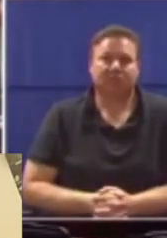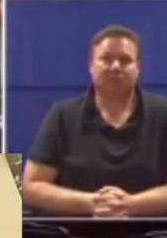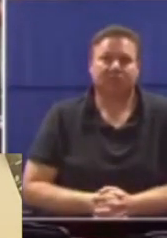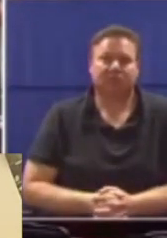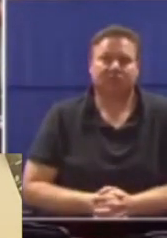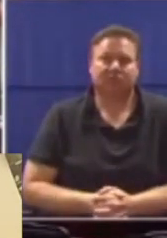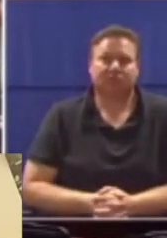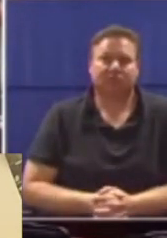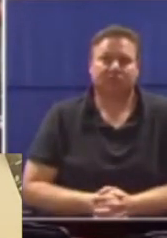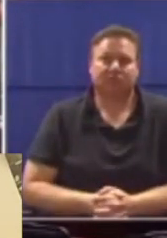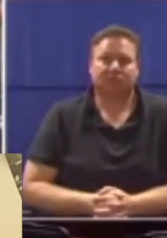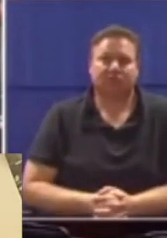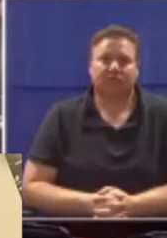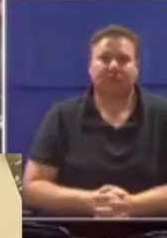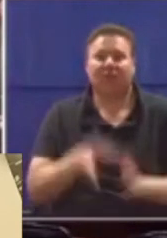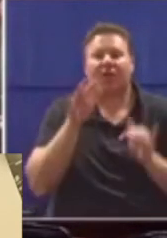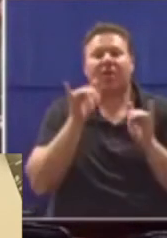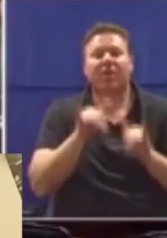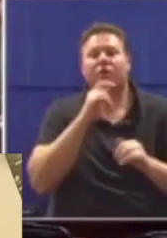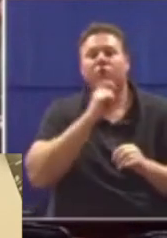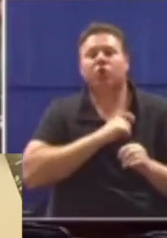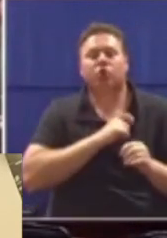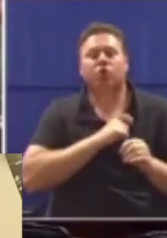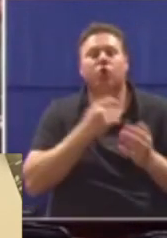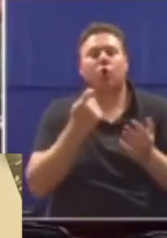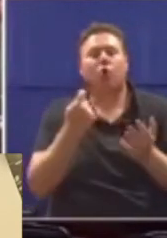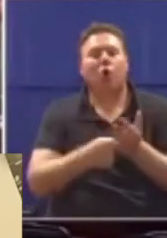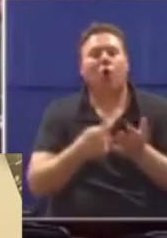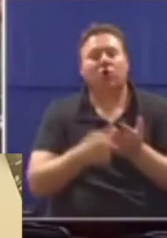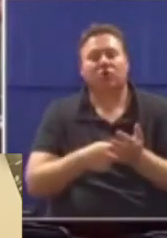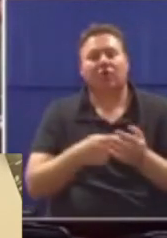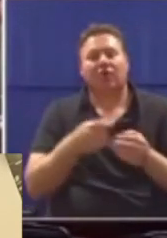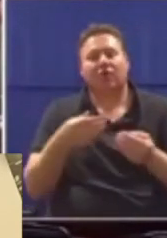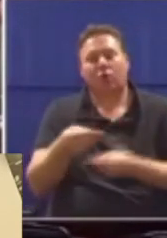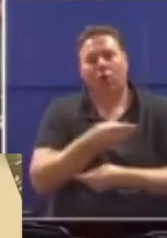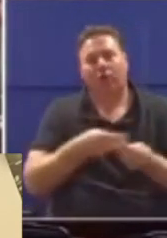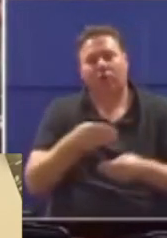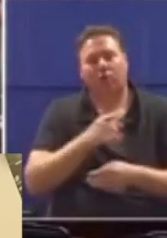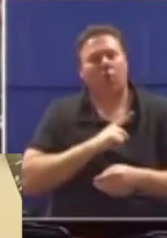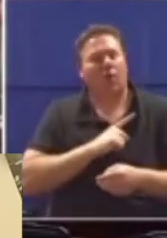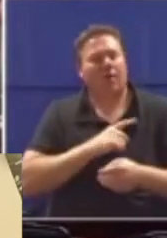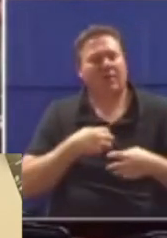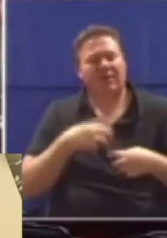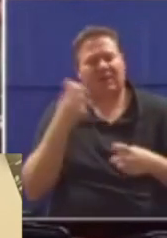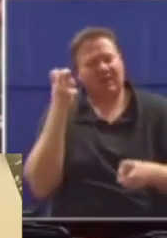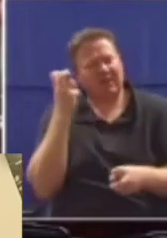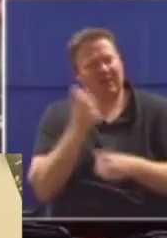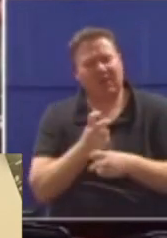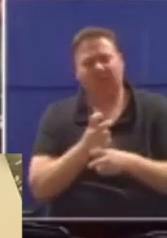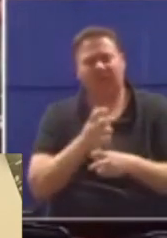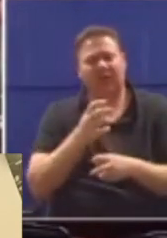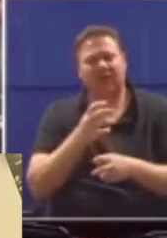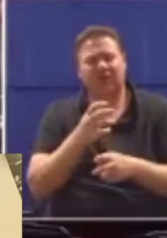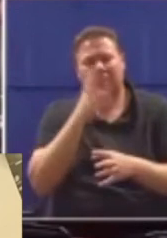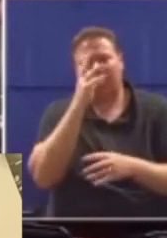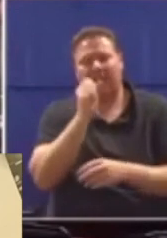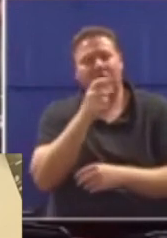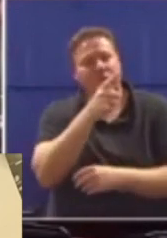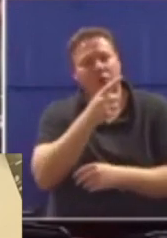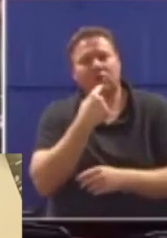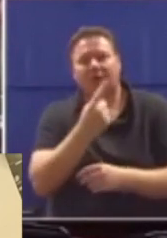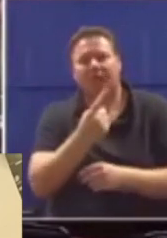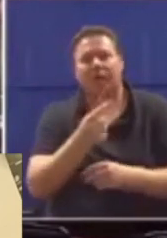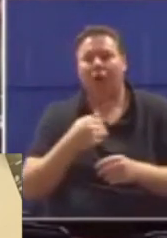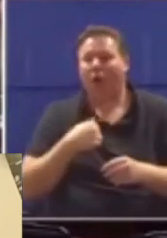That is the true cost of corruption. This is why I find it difficult to believe you when you say you